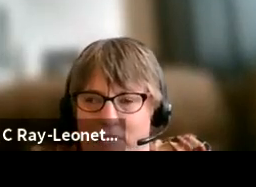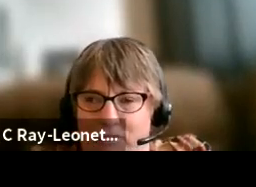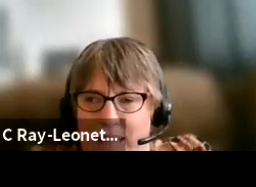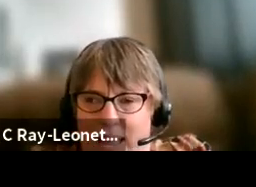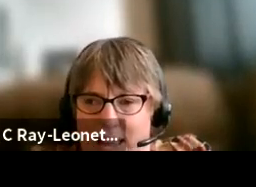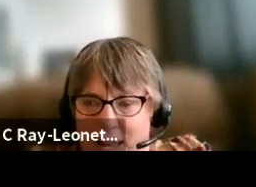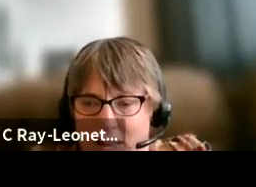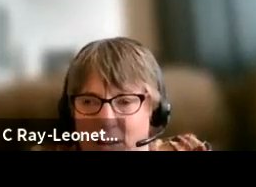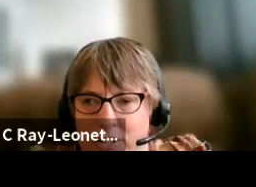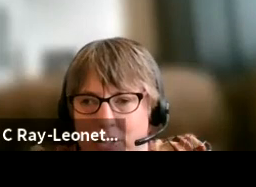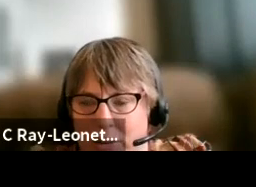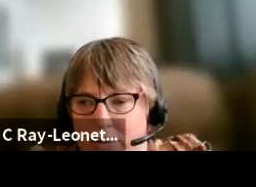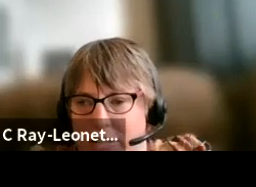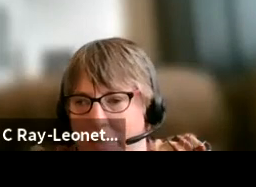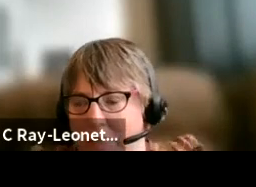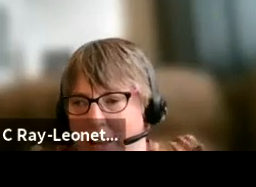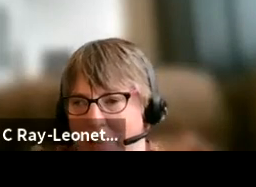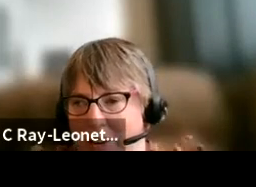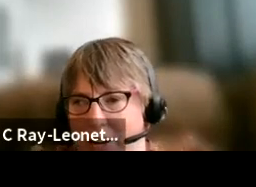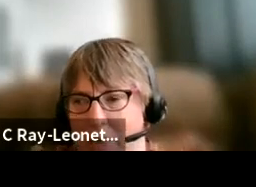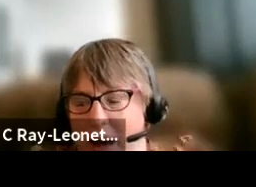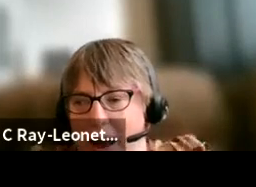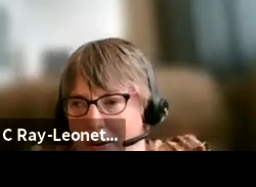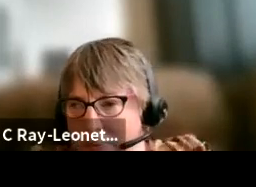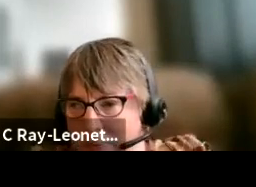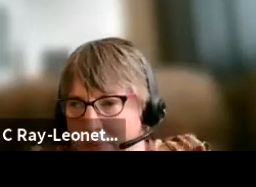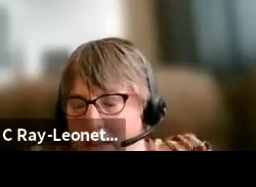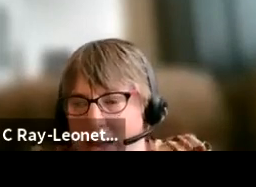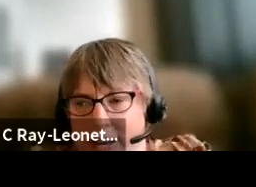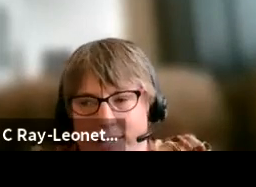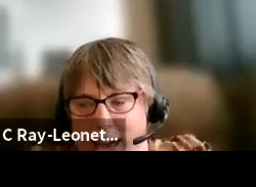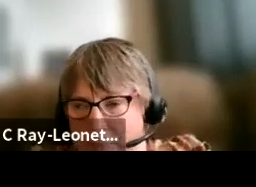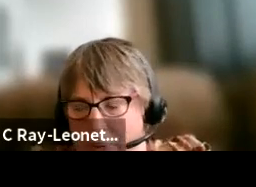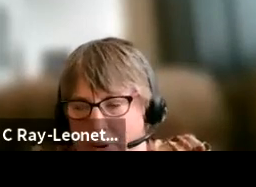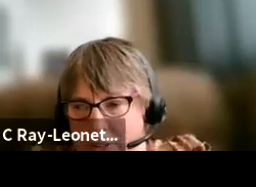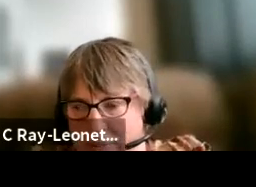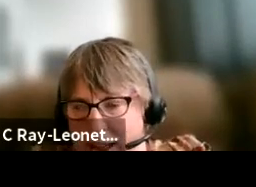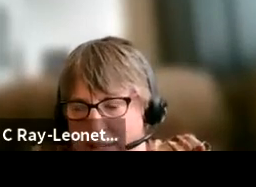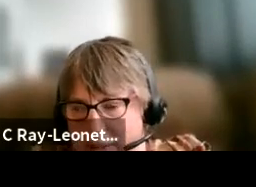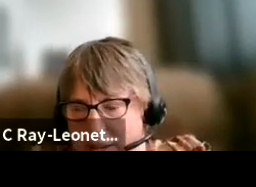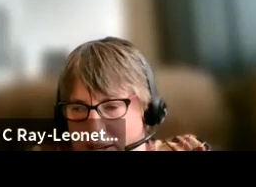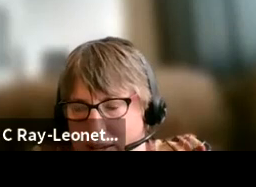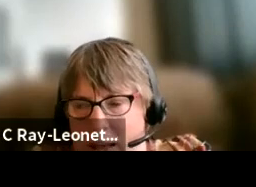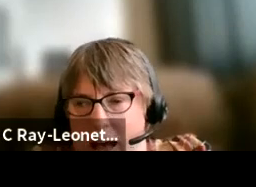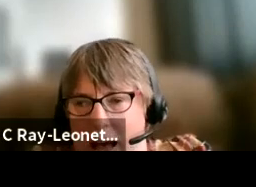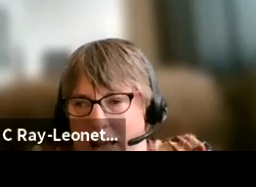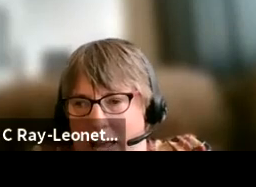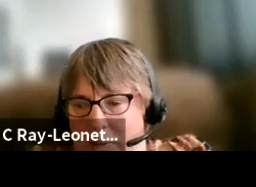very important for me to sing with my community choir. It is not important to my husband.